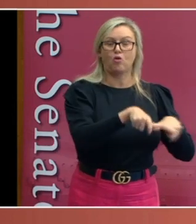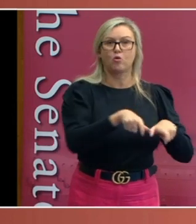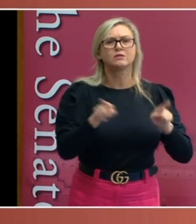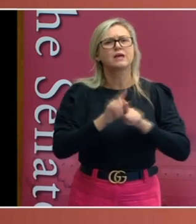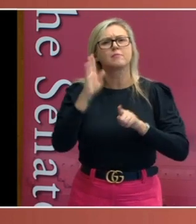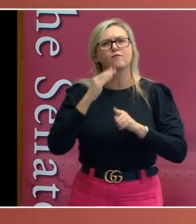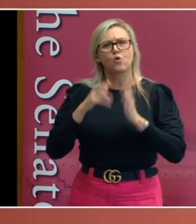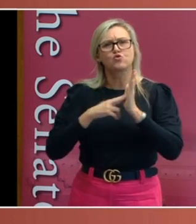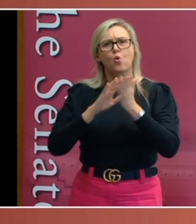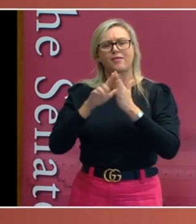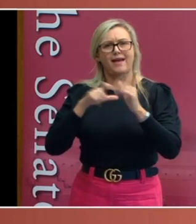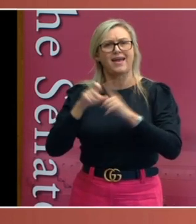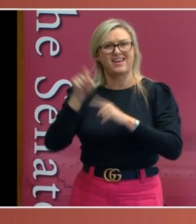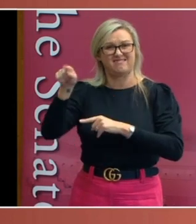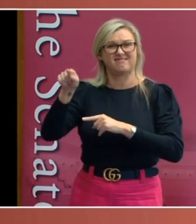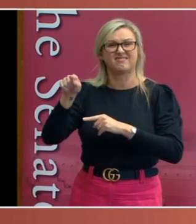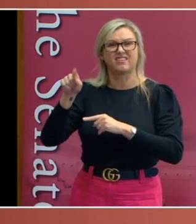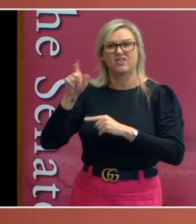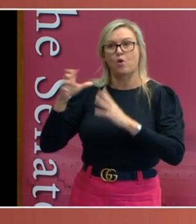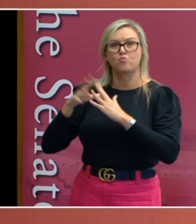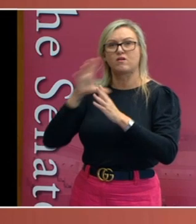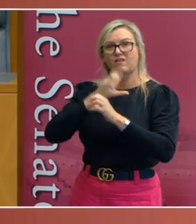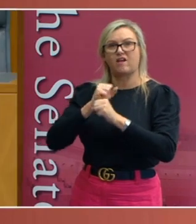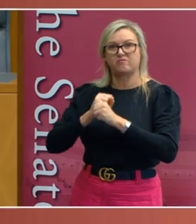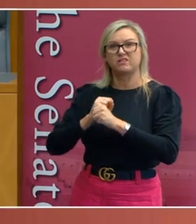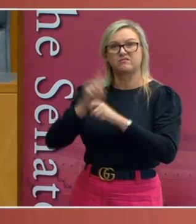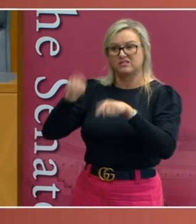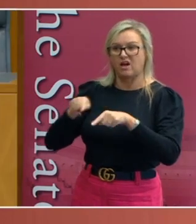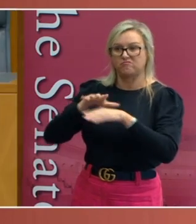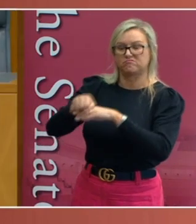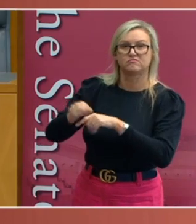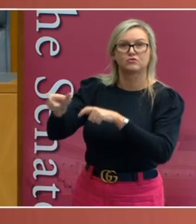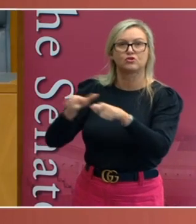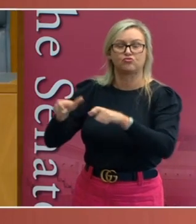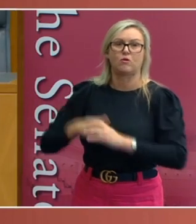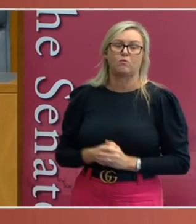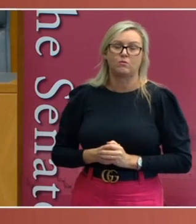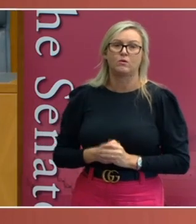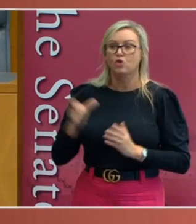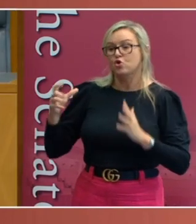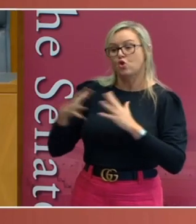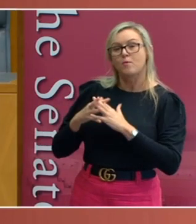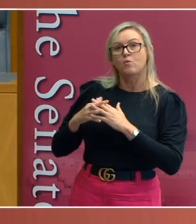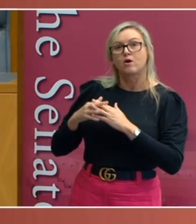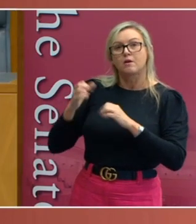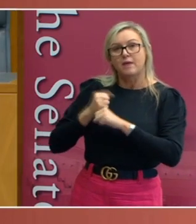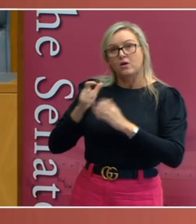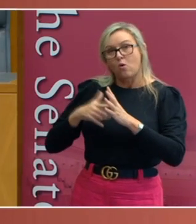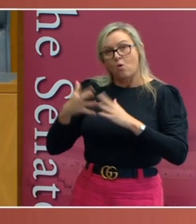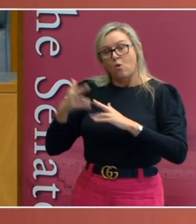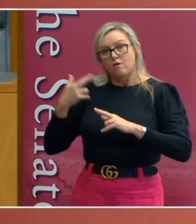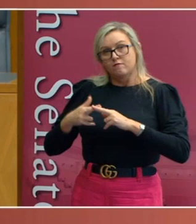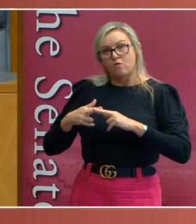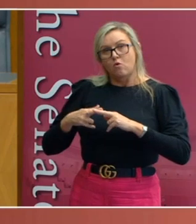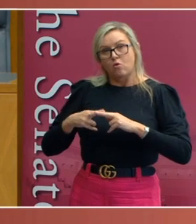So, the Commonwealth could have exercised the power to enact a comprehensive law with respect to quarantine of